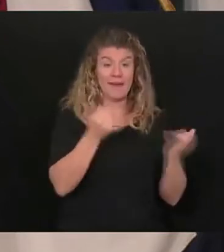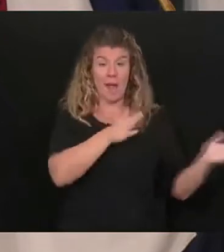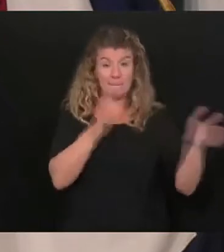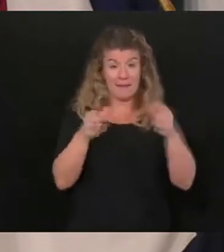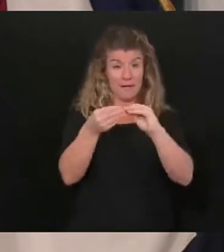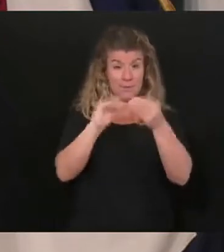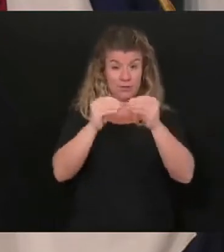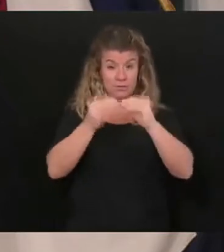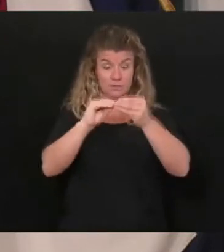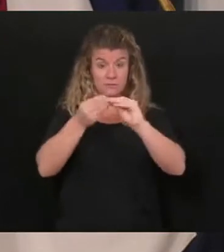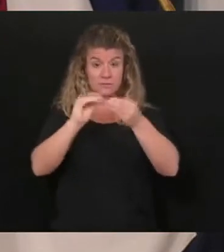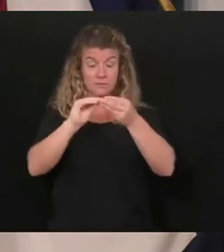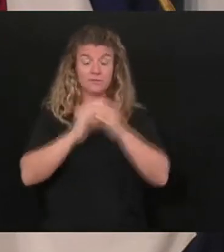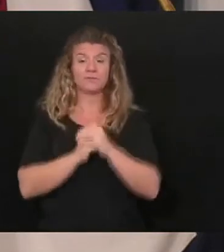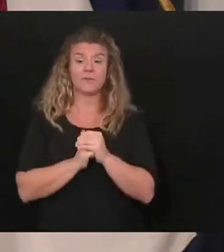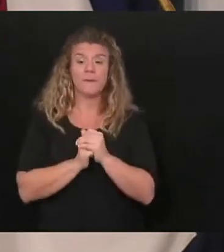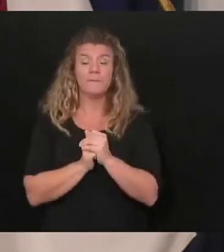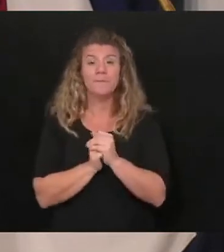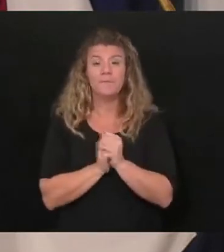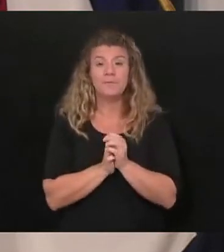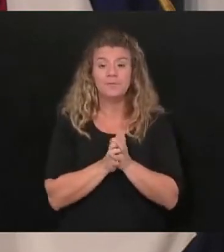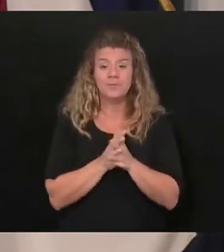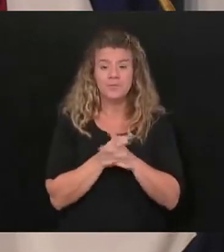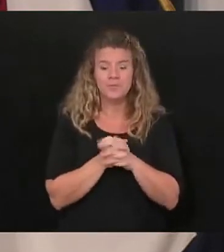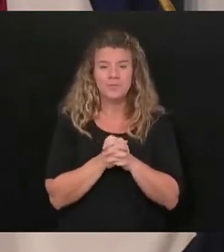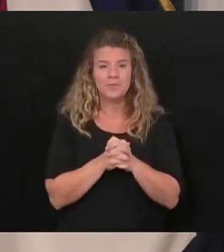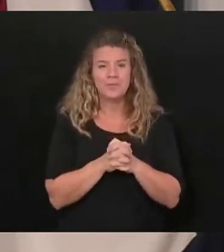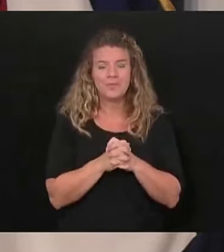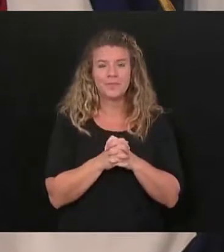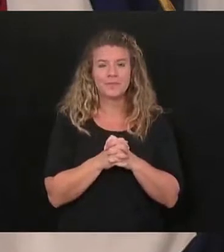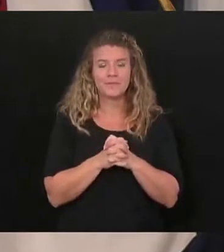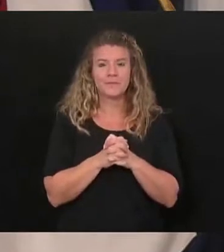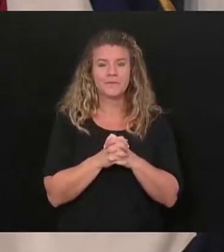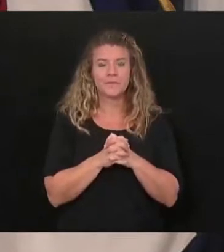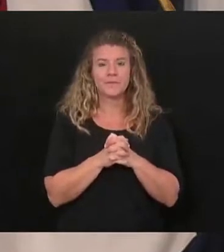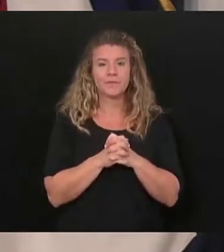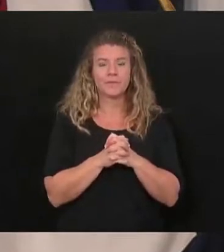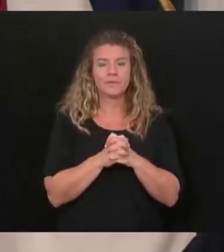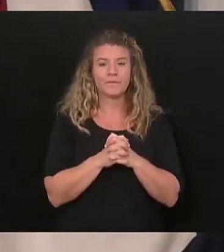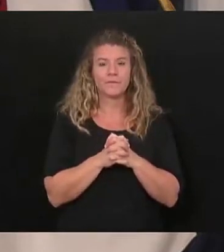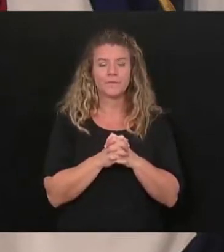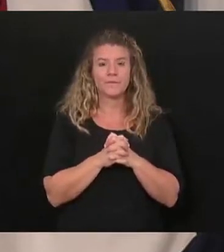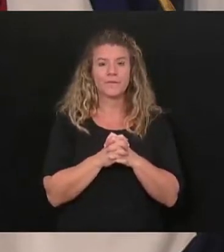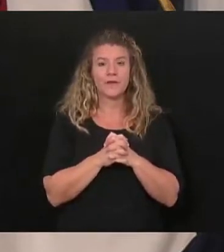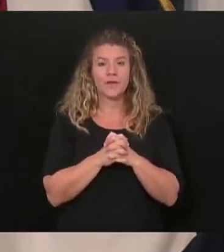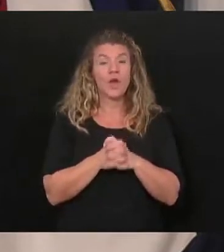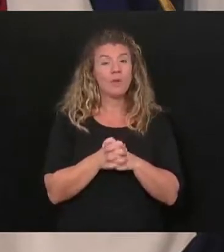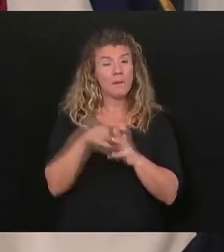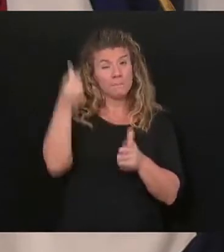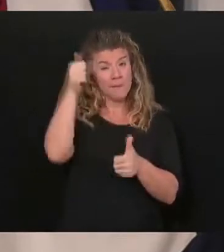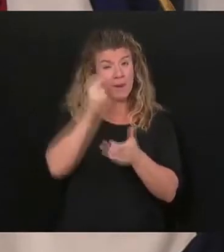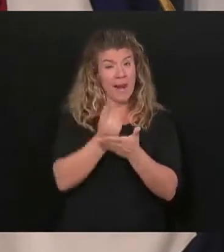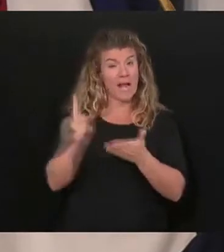let's go back back to the discrepancy in our numbers.